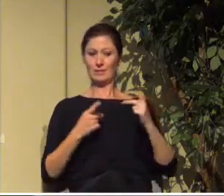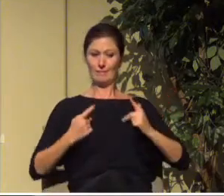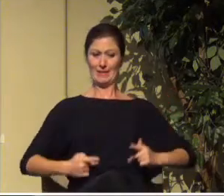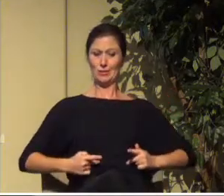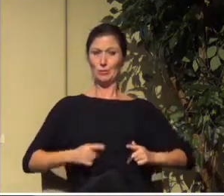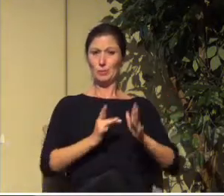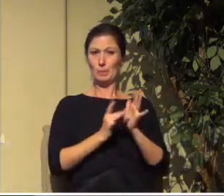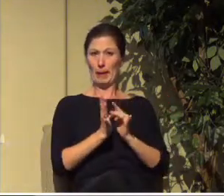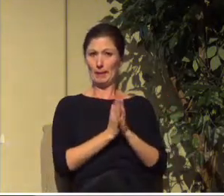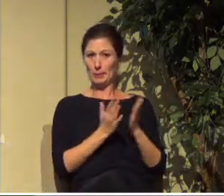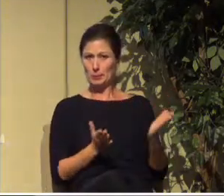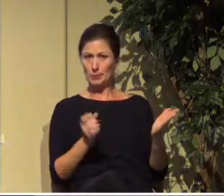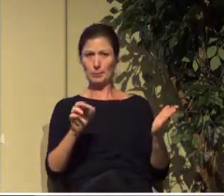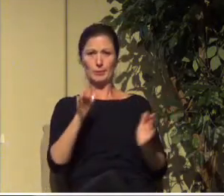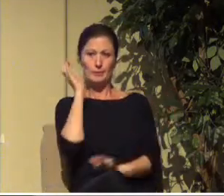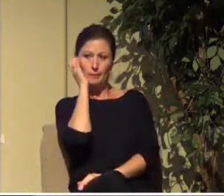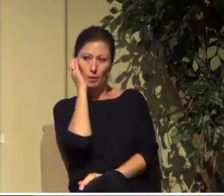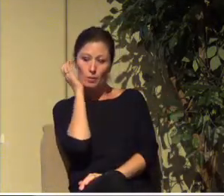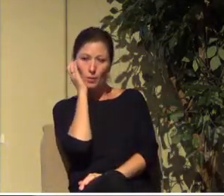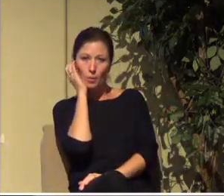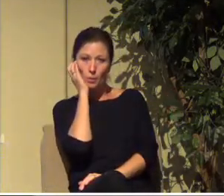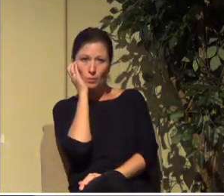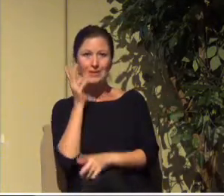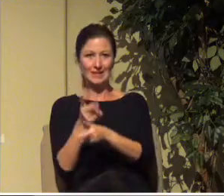phone or whatever. Keep it open.